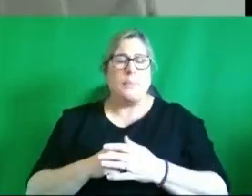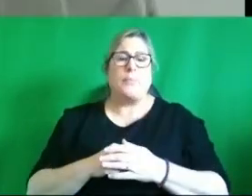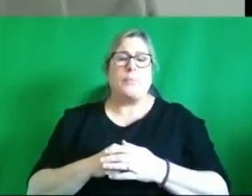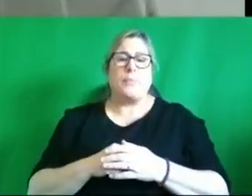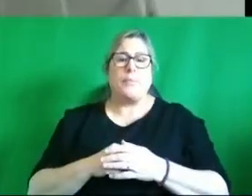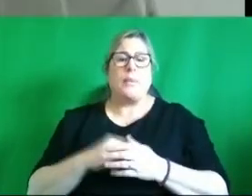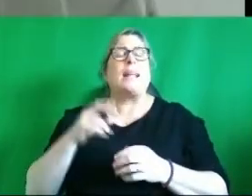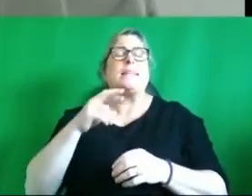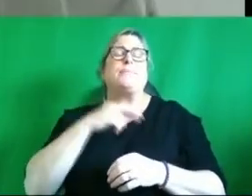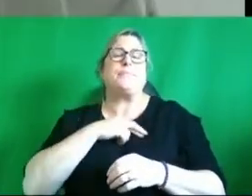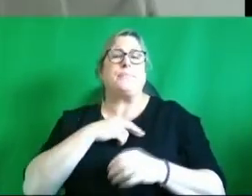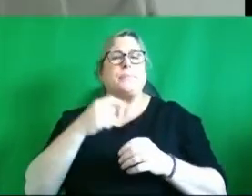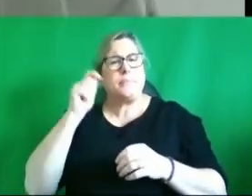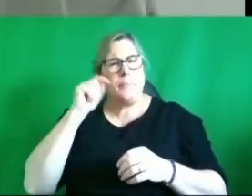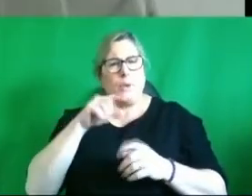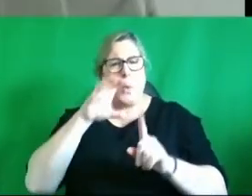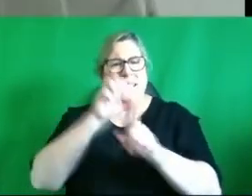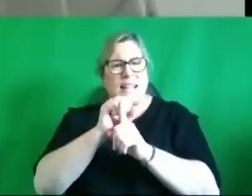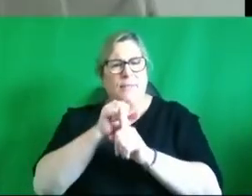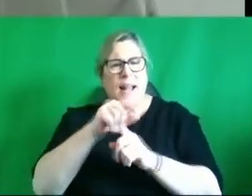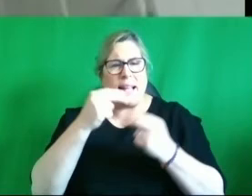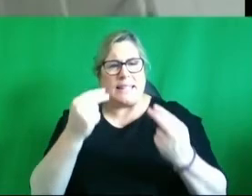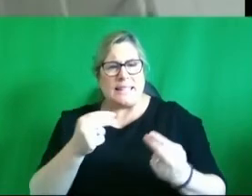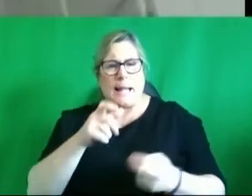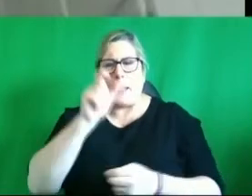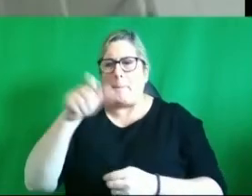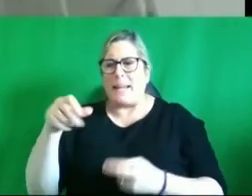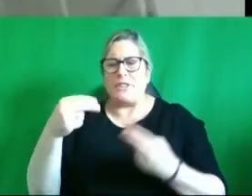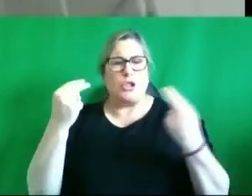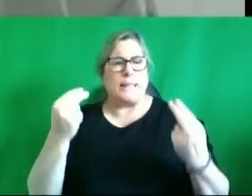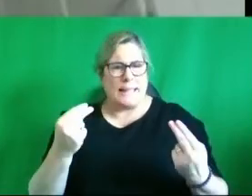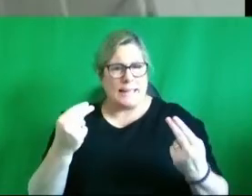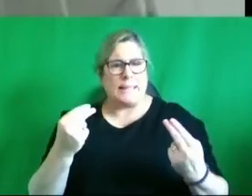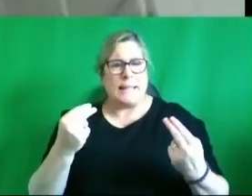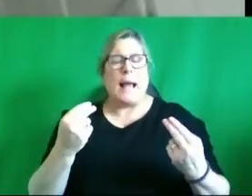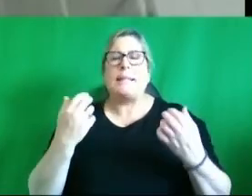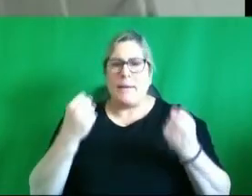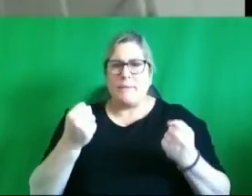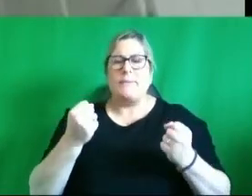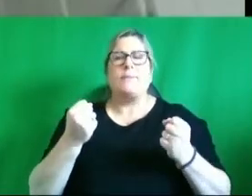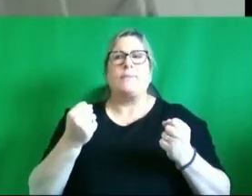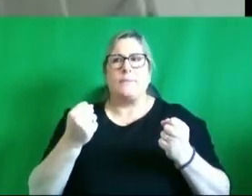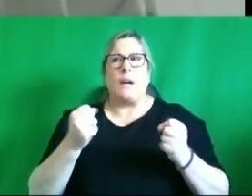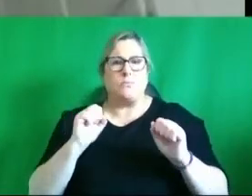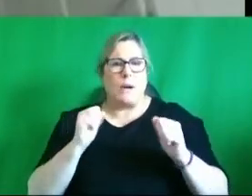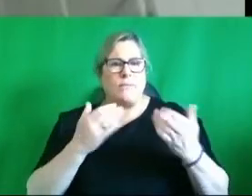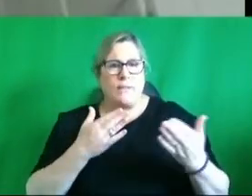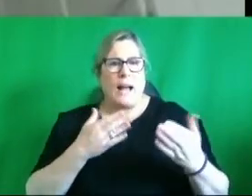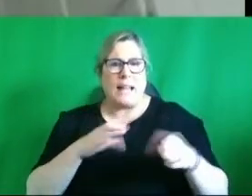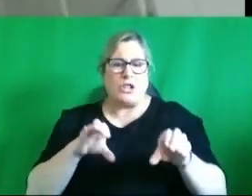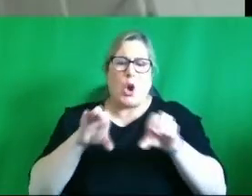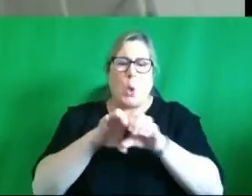identifying that that need you know the the patient need and and to have it provided as close to the patient's